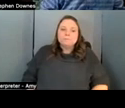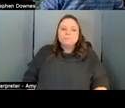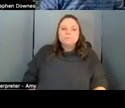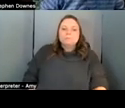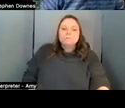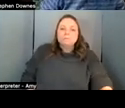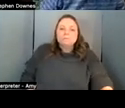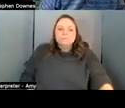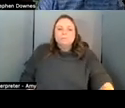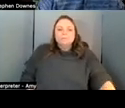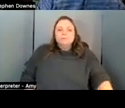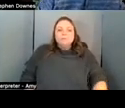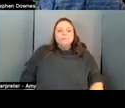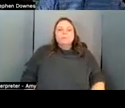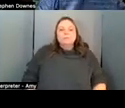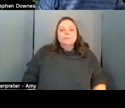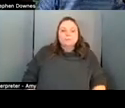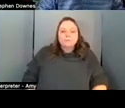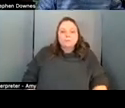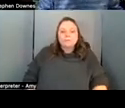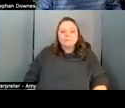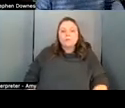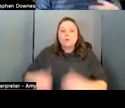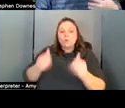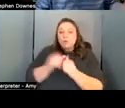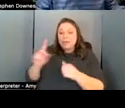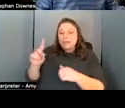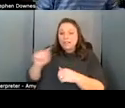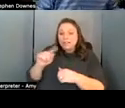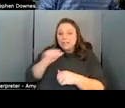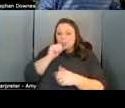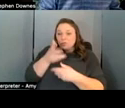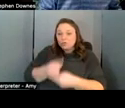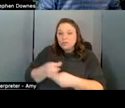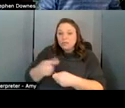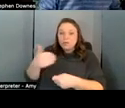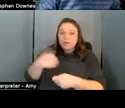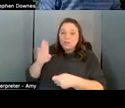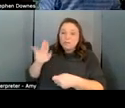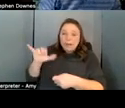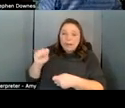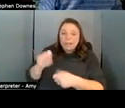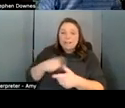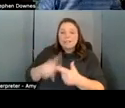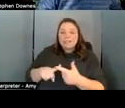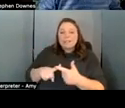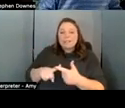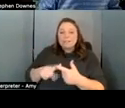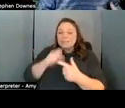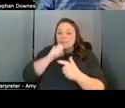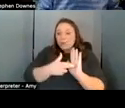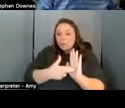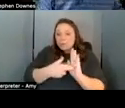in untrusted data we have the issues of data bias misrepresentation